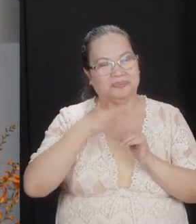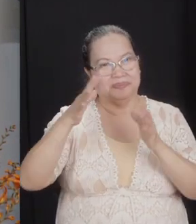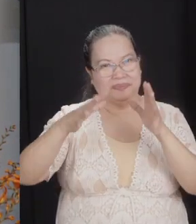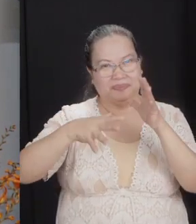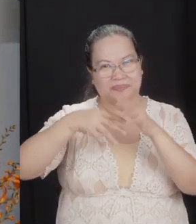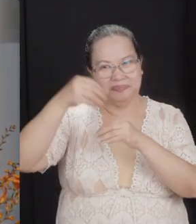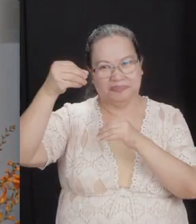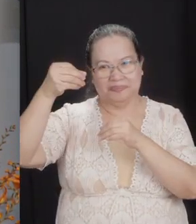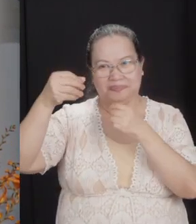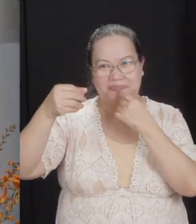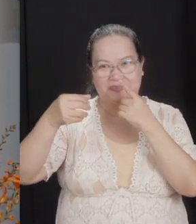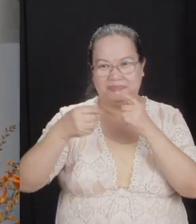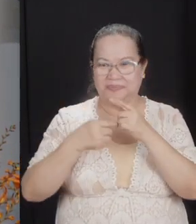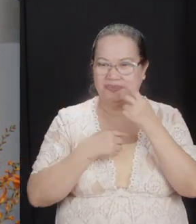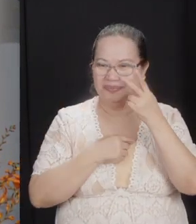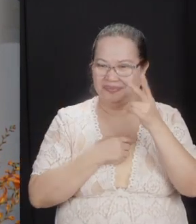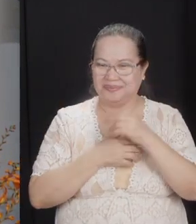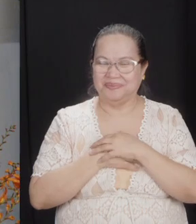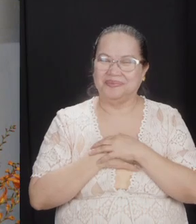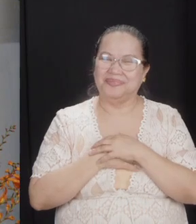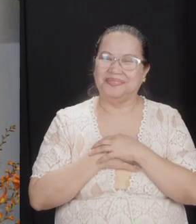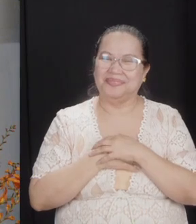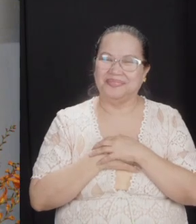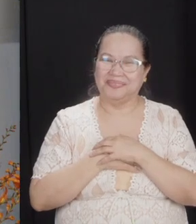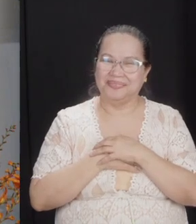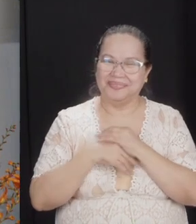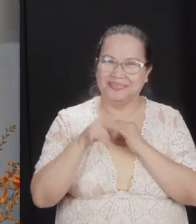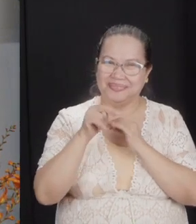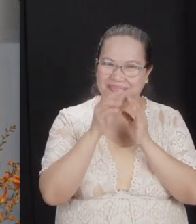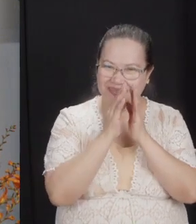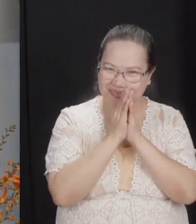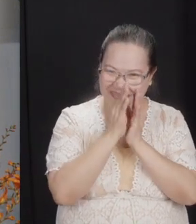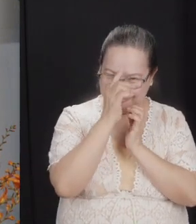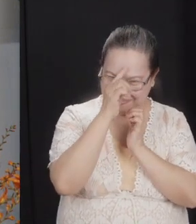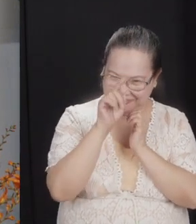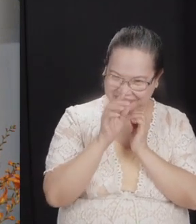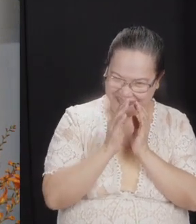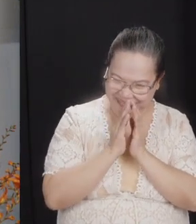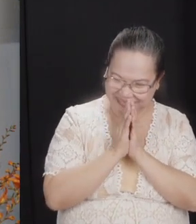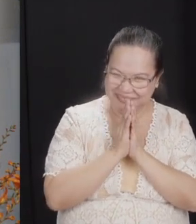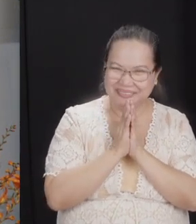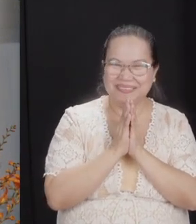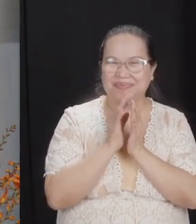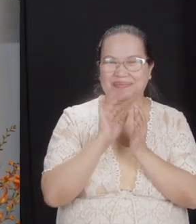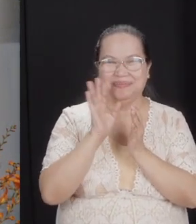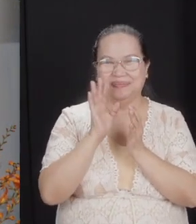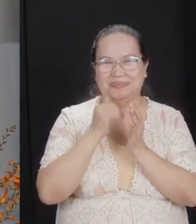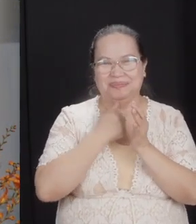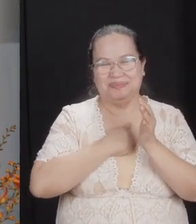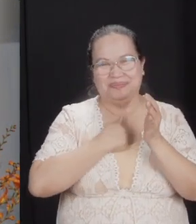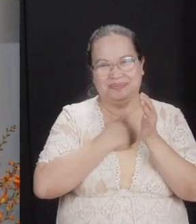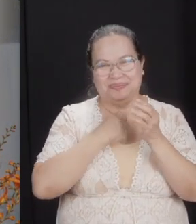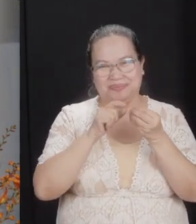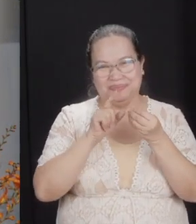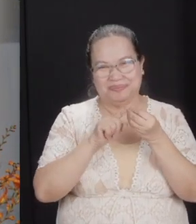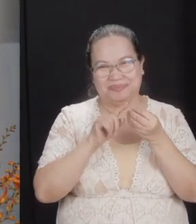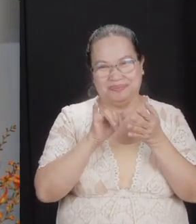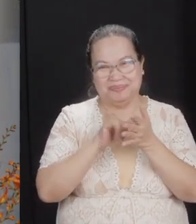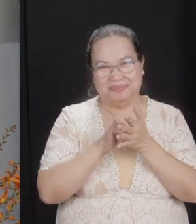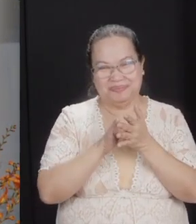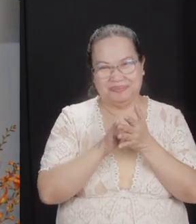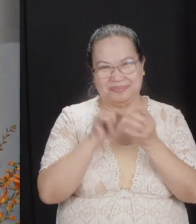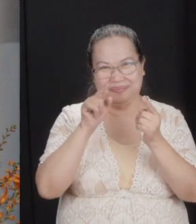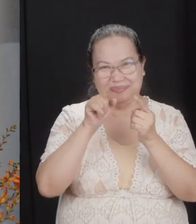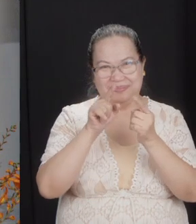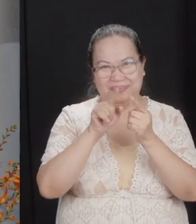on a limb. Okay? You need to pray for me. But I'm not going to be apologetic about this. To